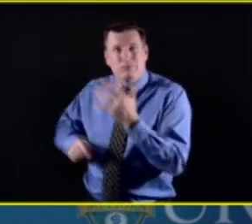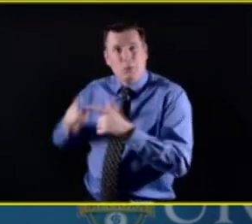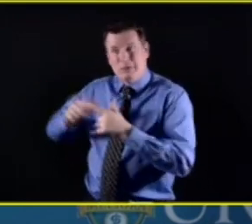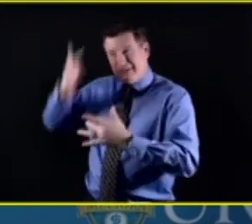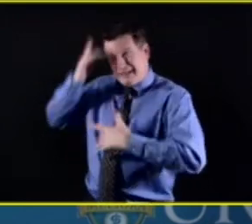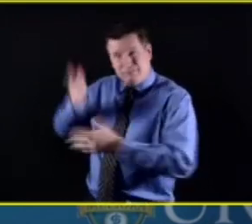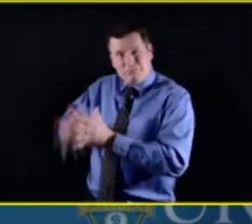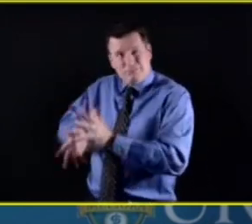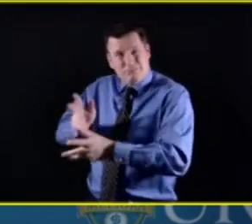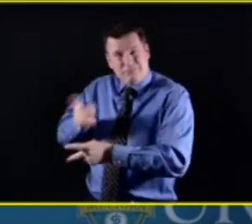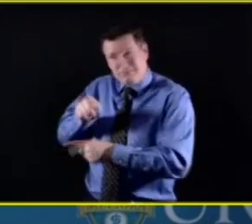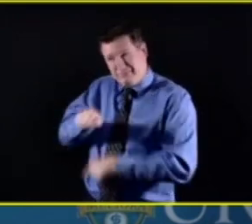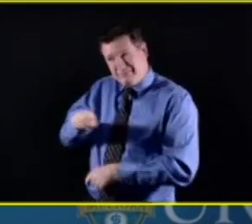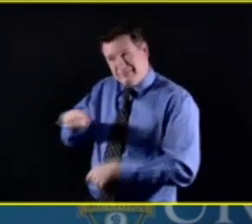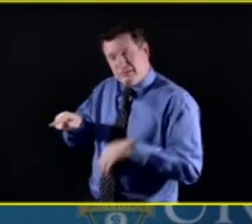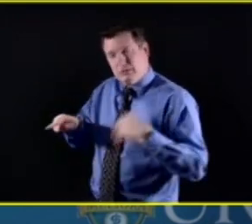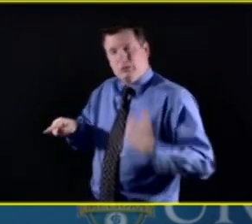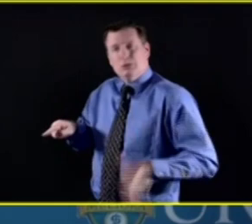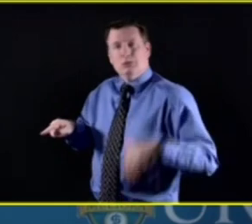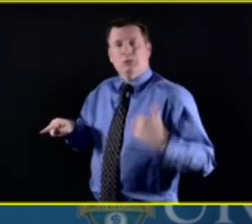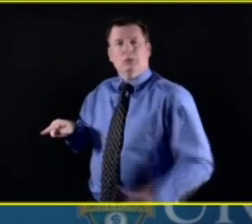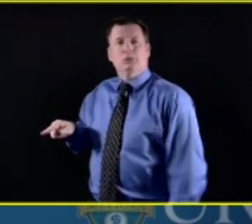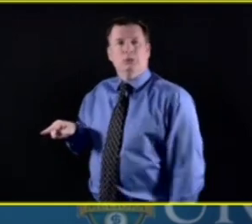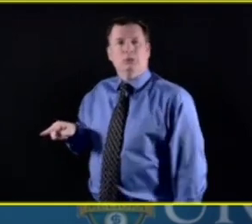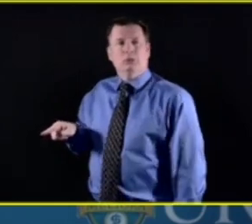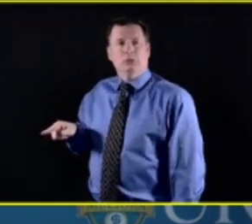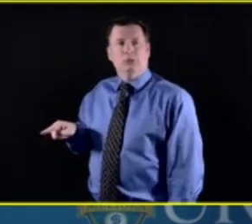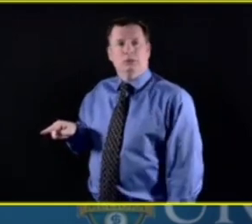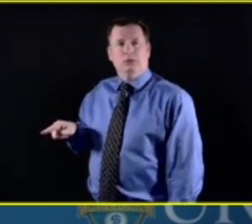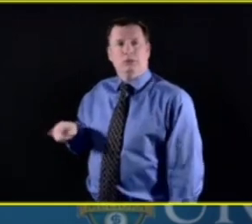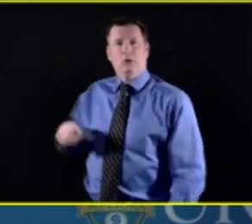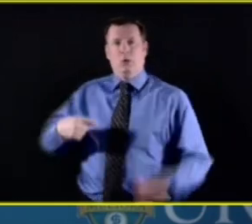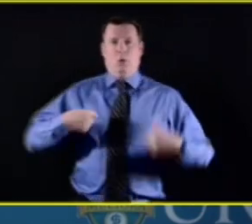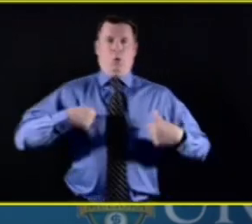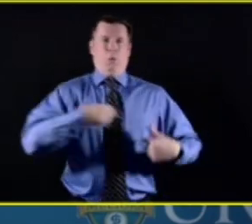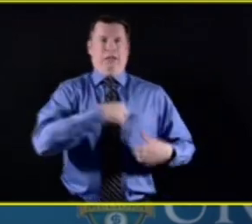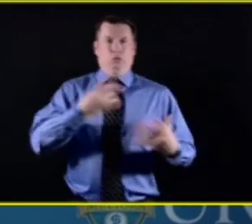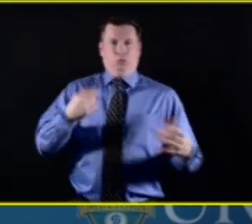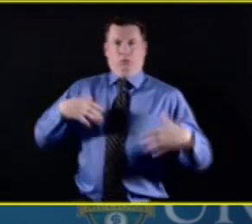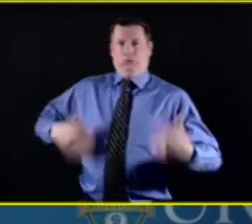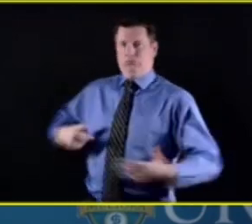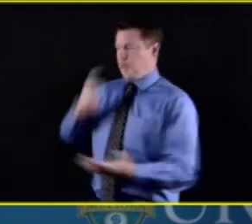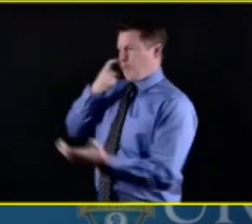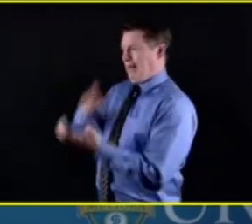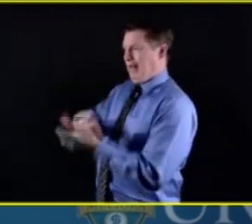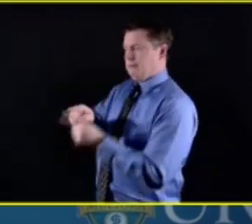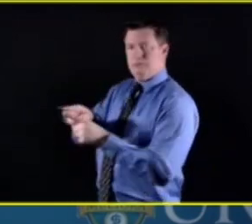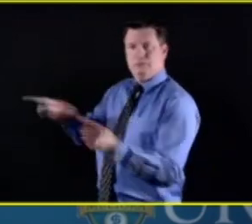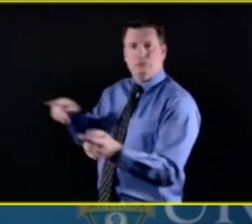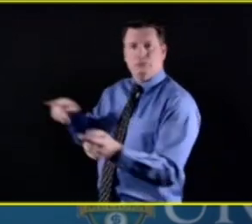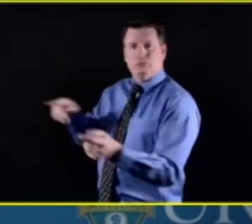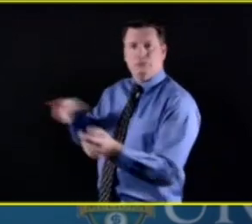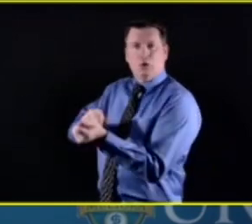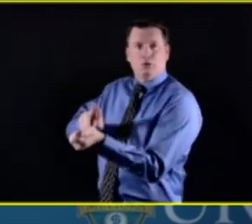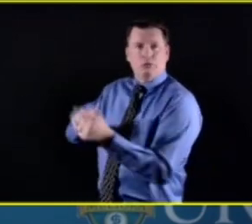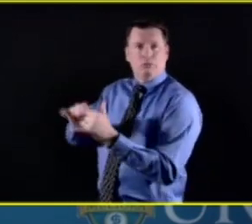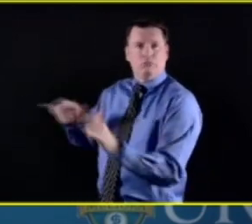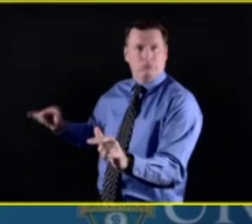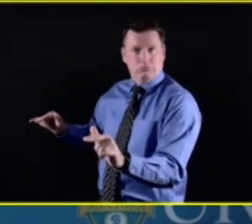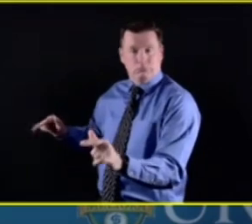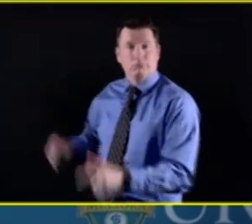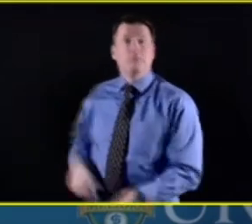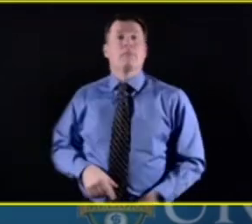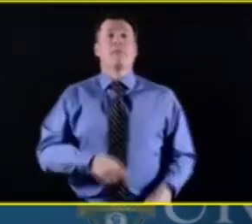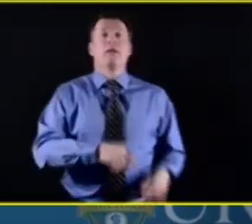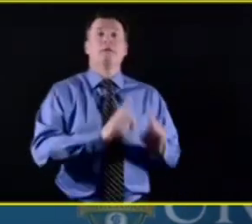I think we're very sensitive to that and certainly in the Department of Psychiatry, that's part of what we see as our job.